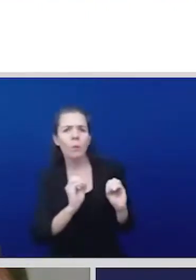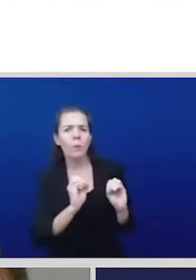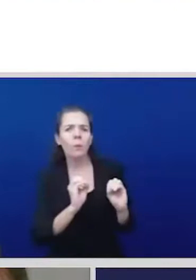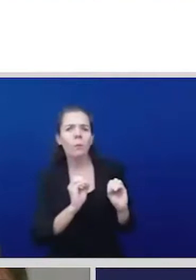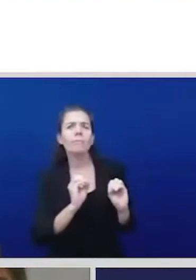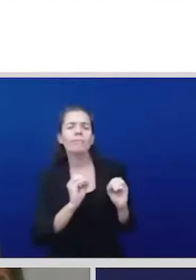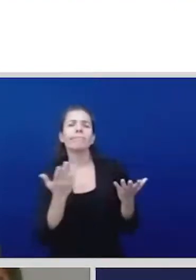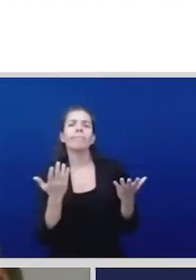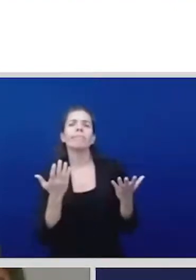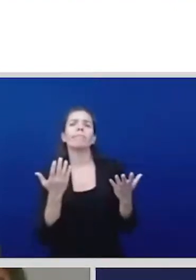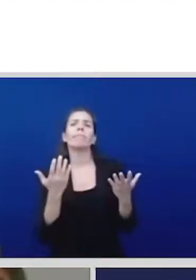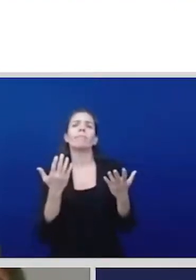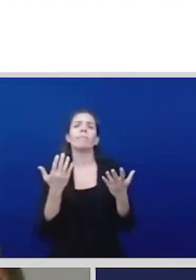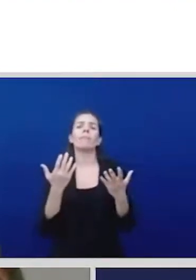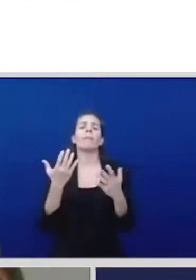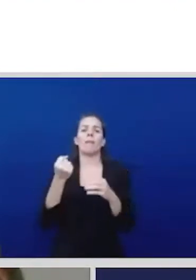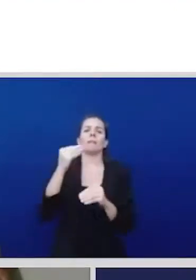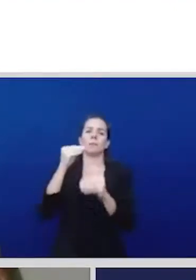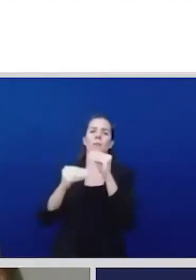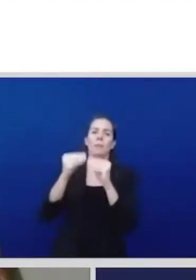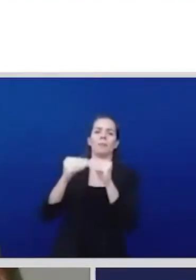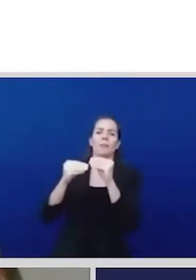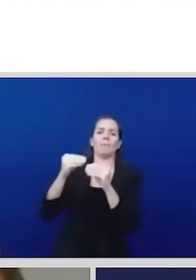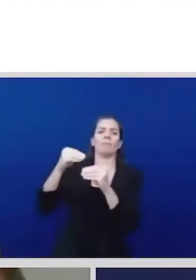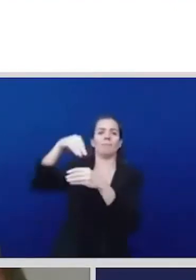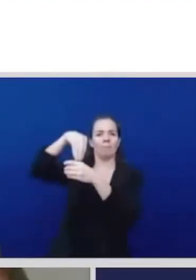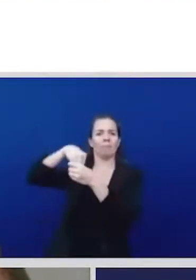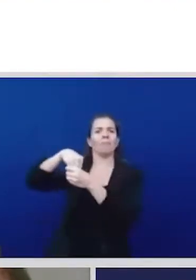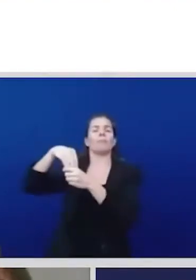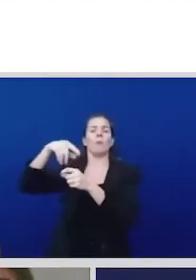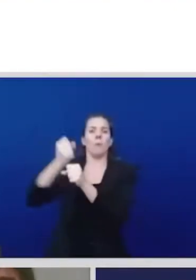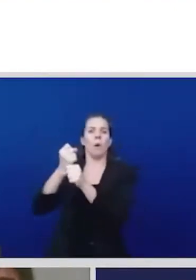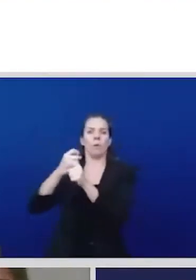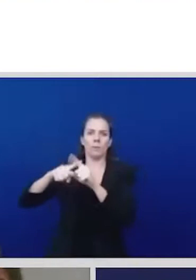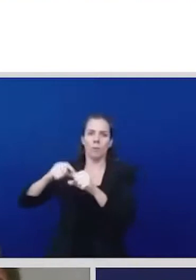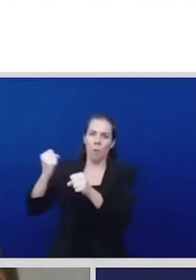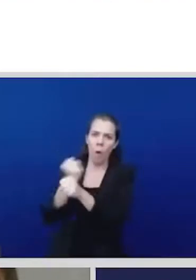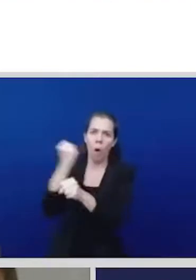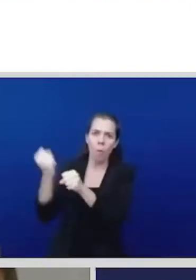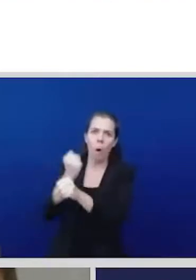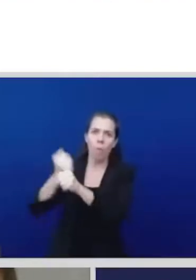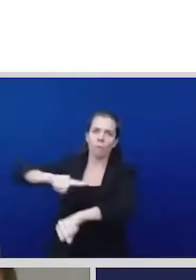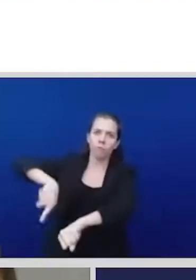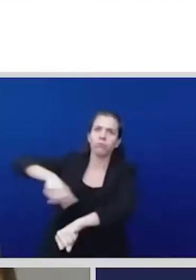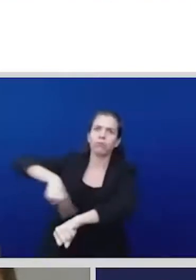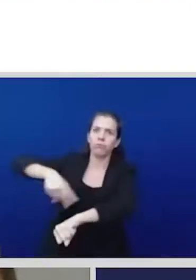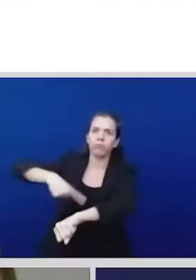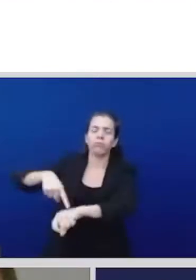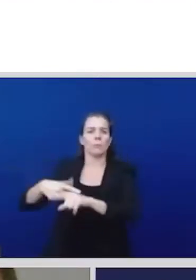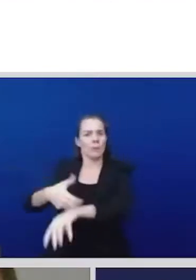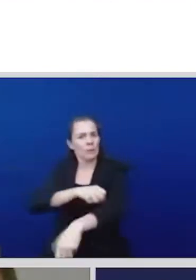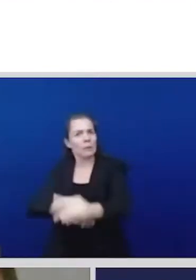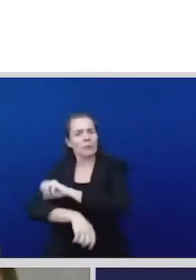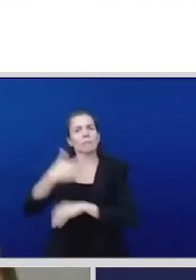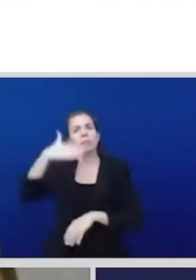the labor remunerado more the labor no remunerado so we have the of